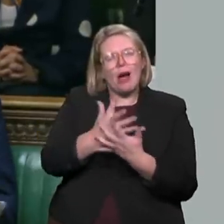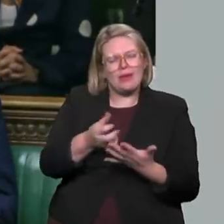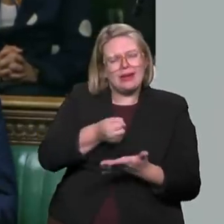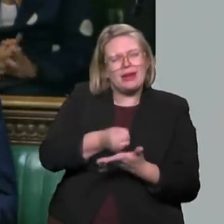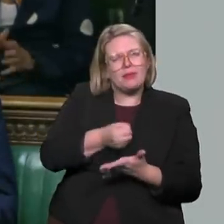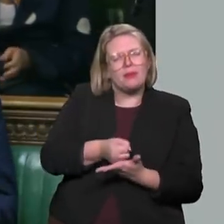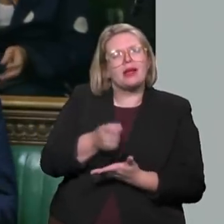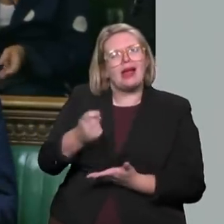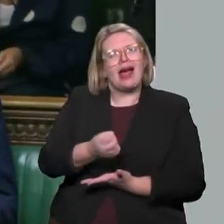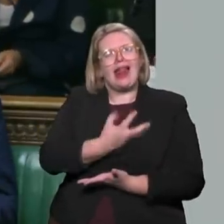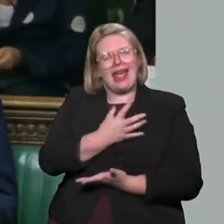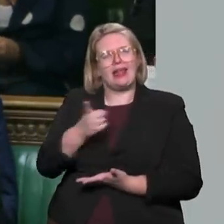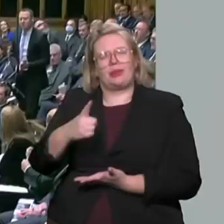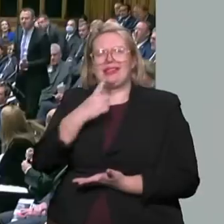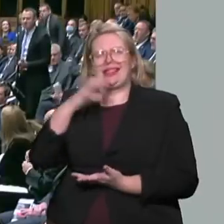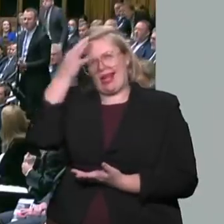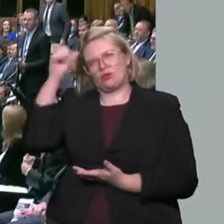as claimed by the Labour-run Council?